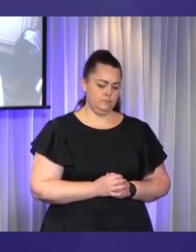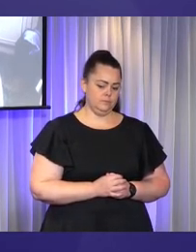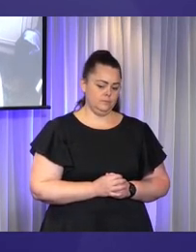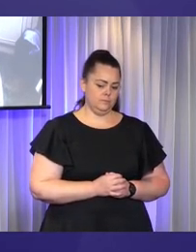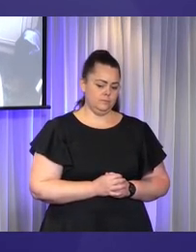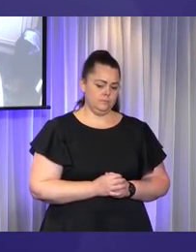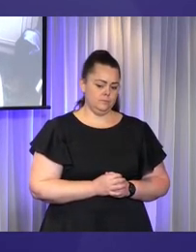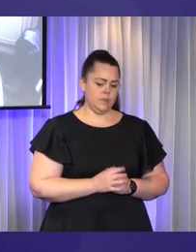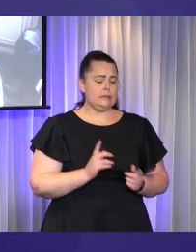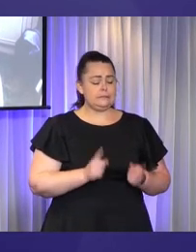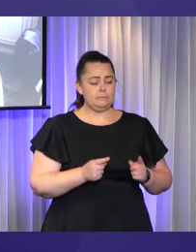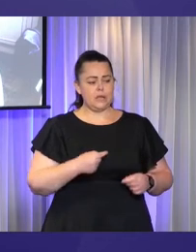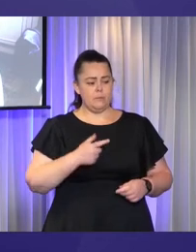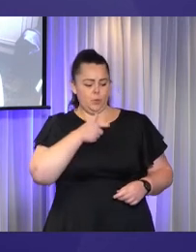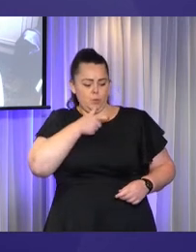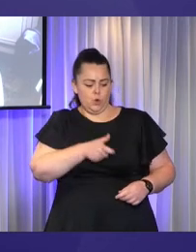term informal support.